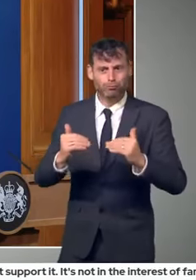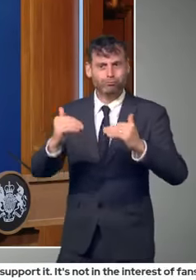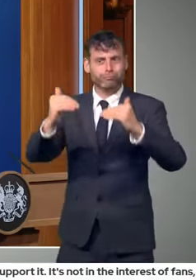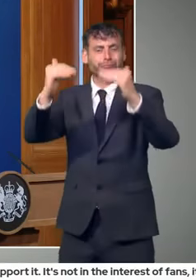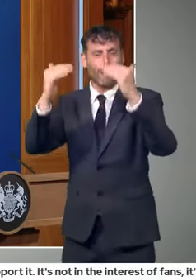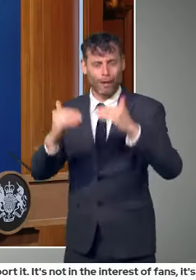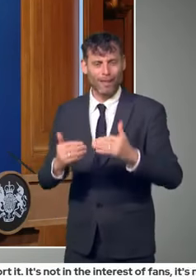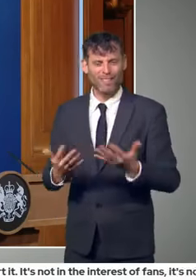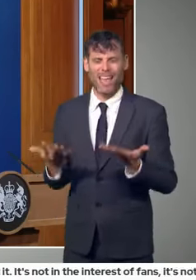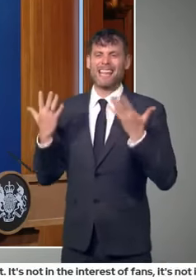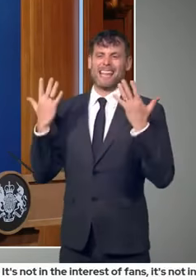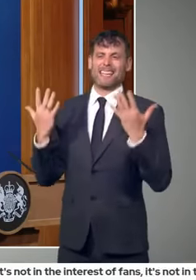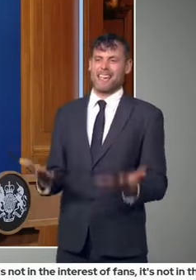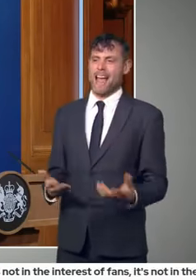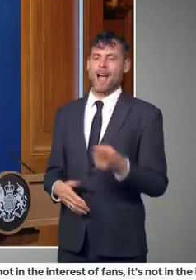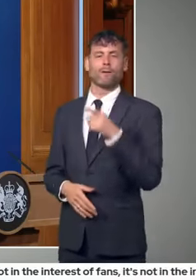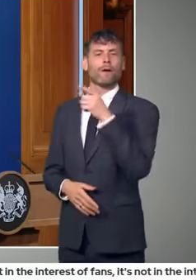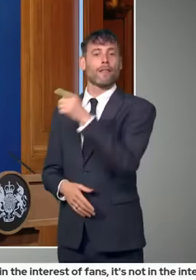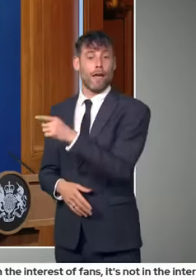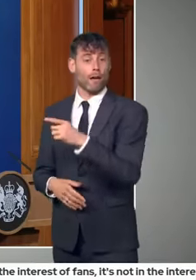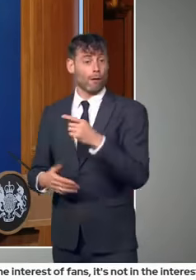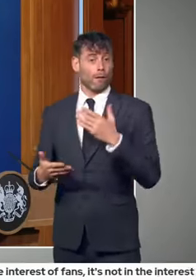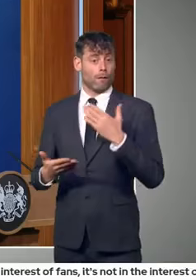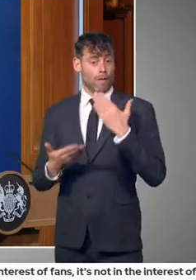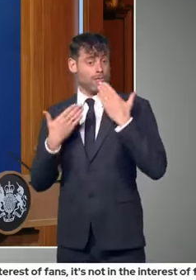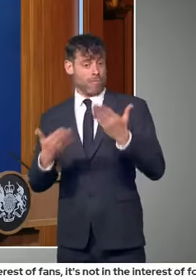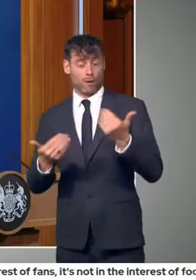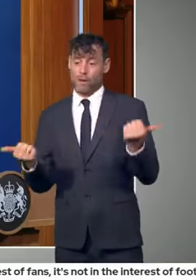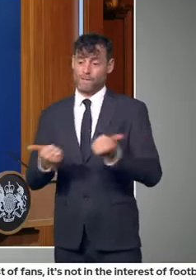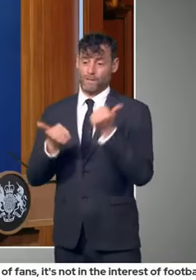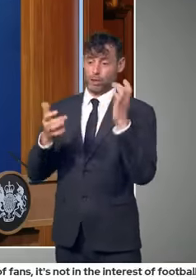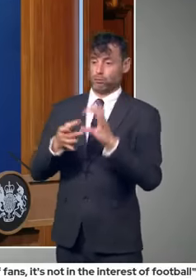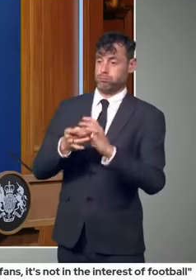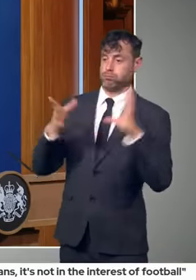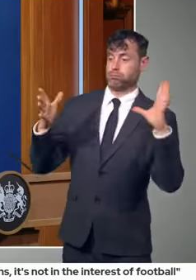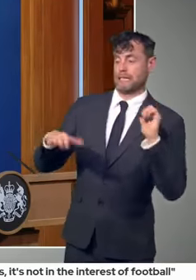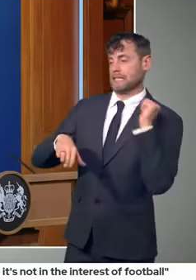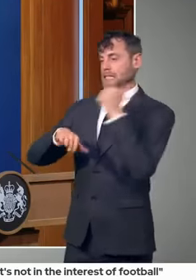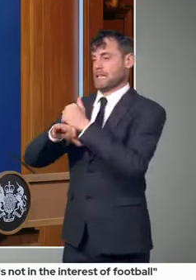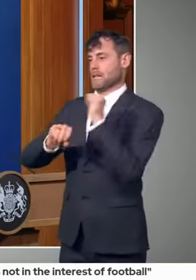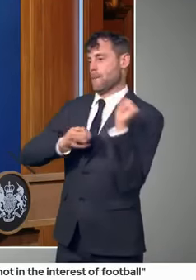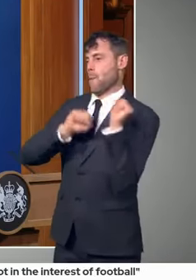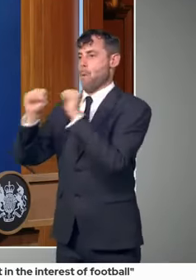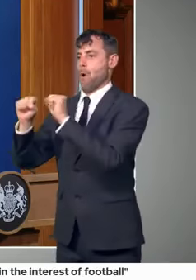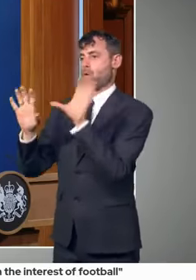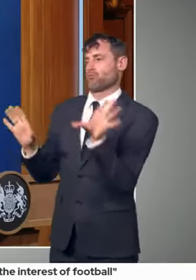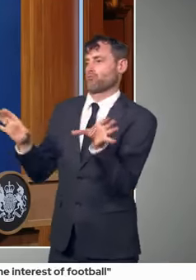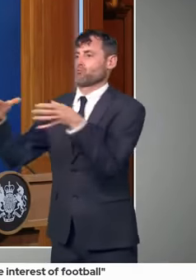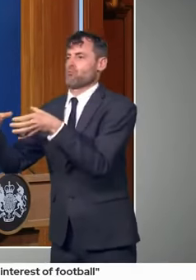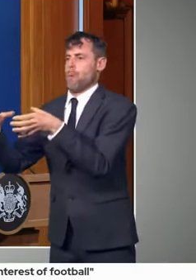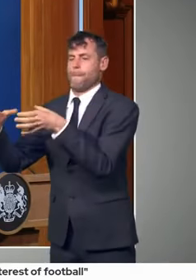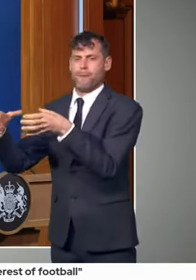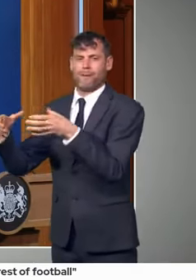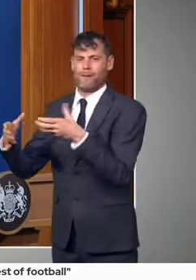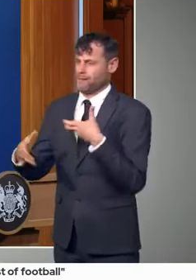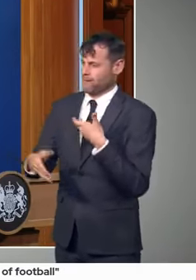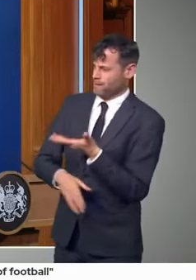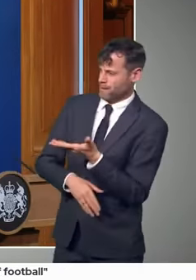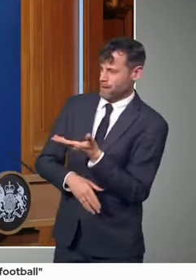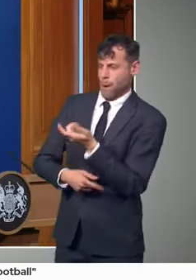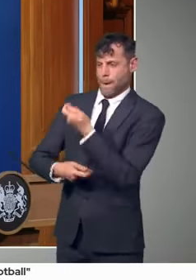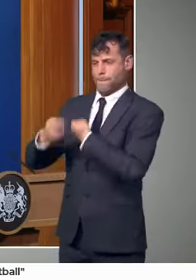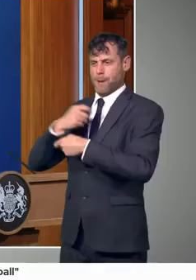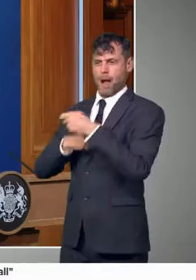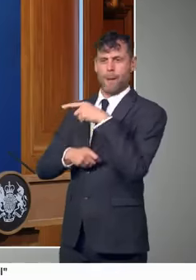their hometowns, home cities, taken and turned into international brands and commodity commodities to just